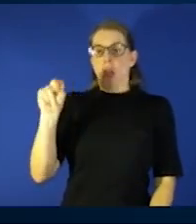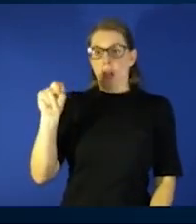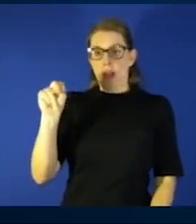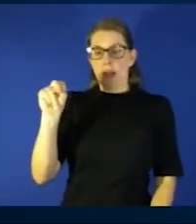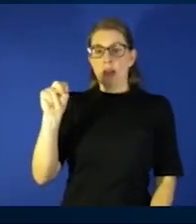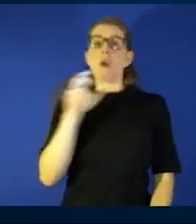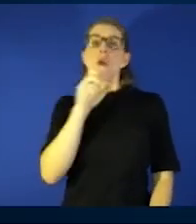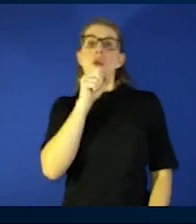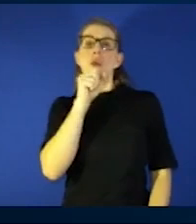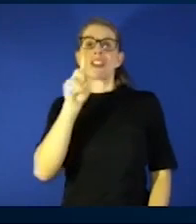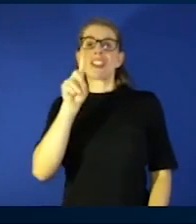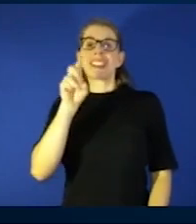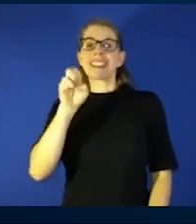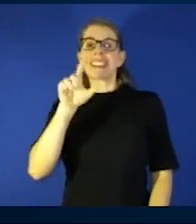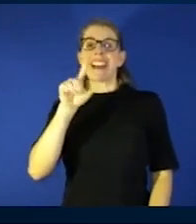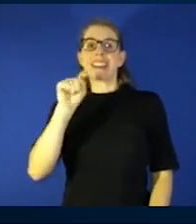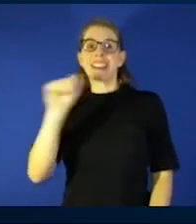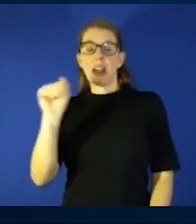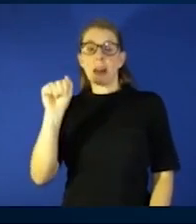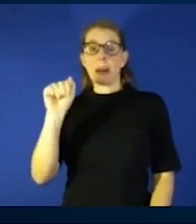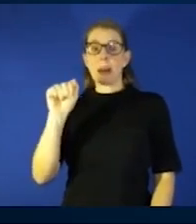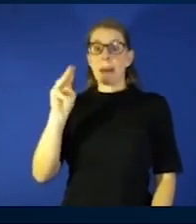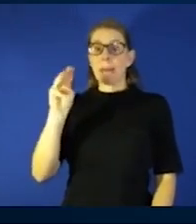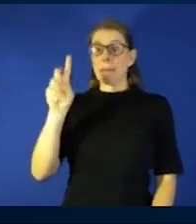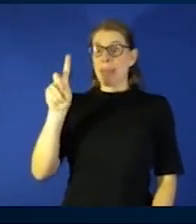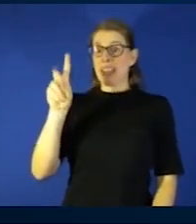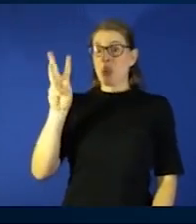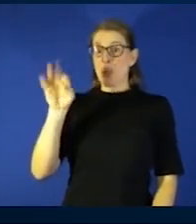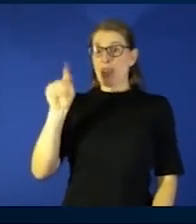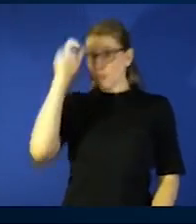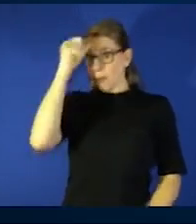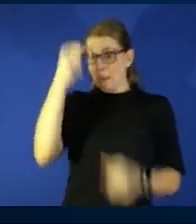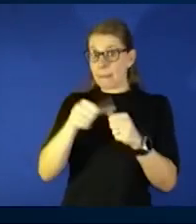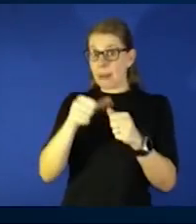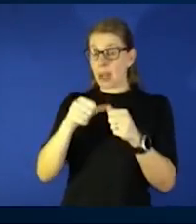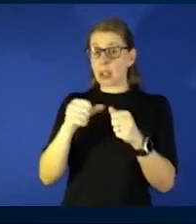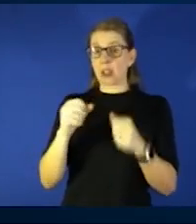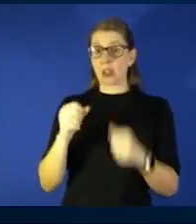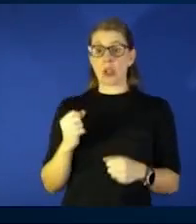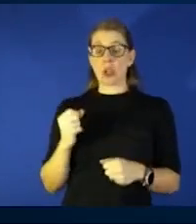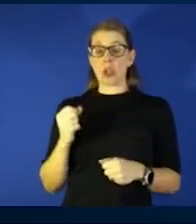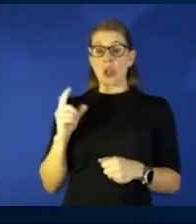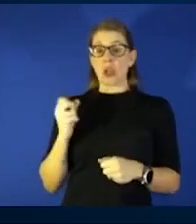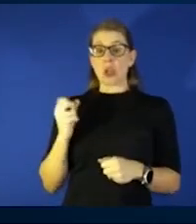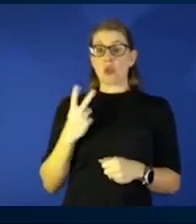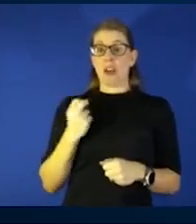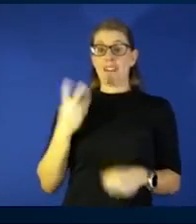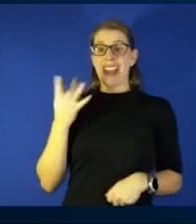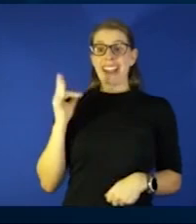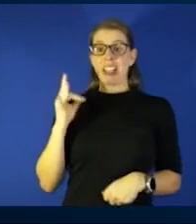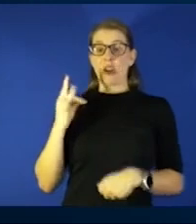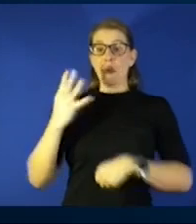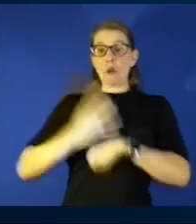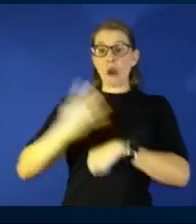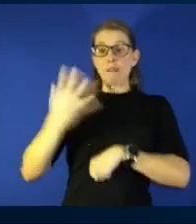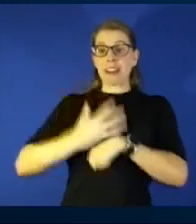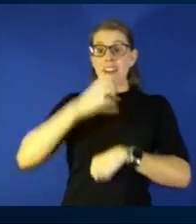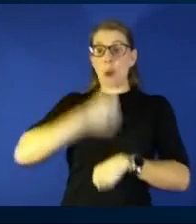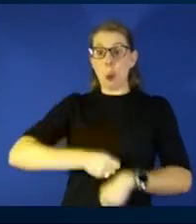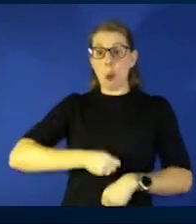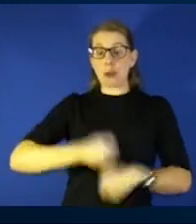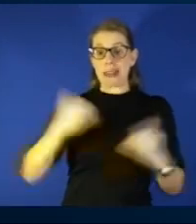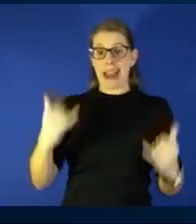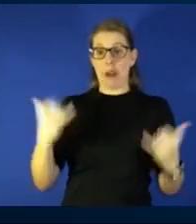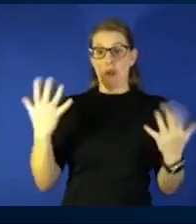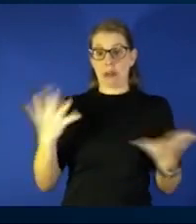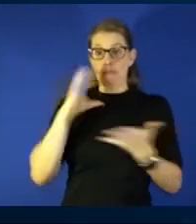is a Delta variant you look in the Midwest and now remember this is of 1218 it is now four or five days old and this virus the